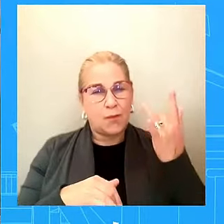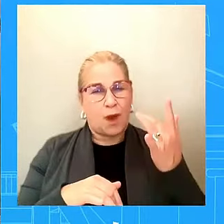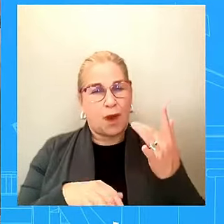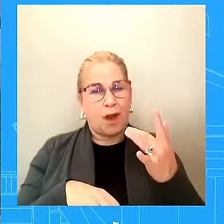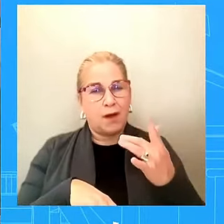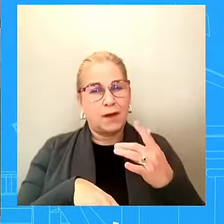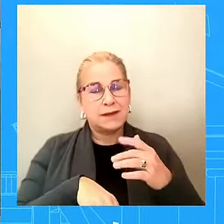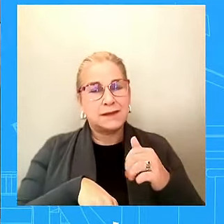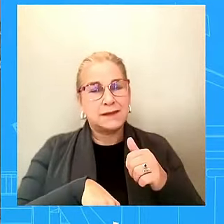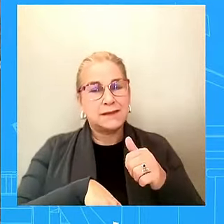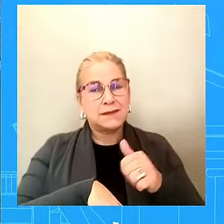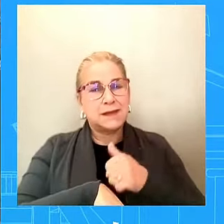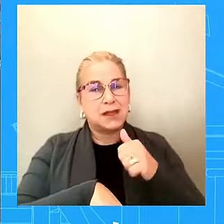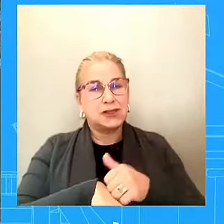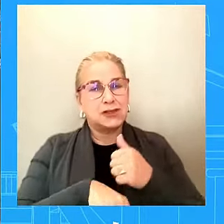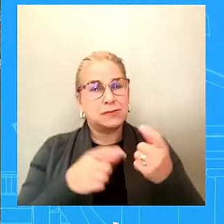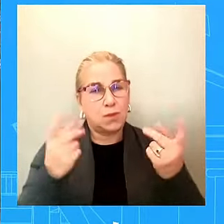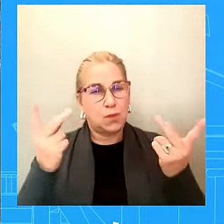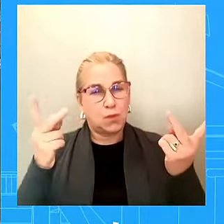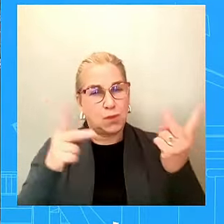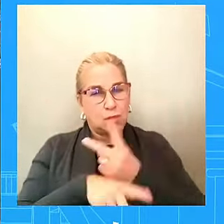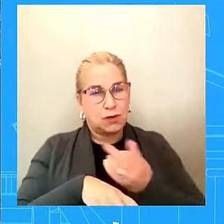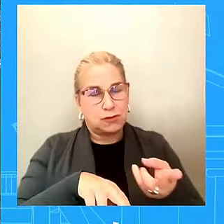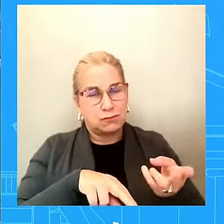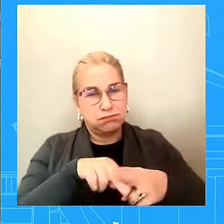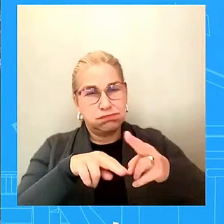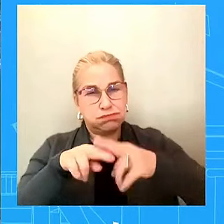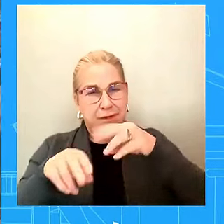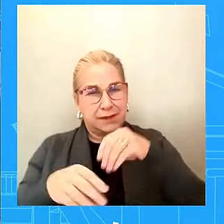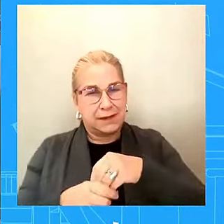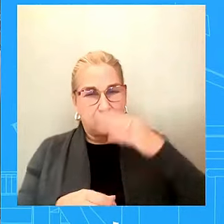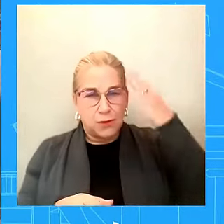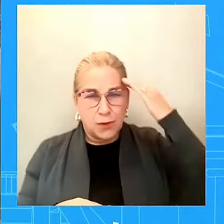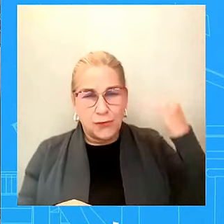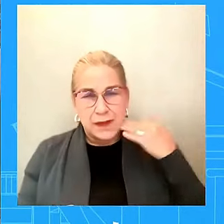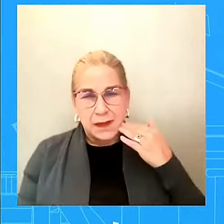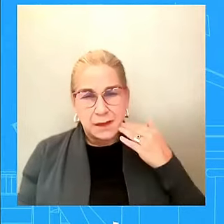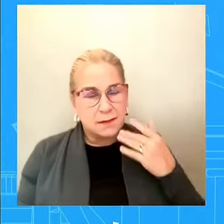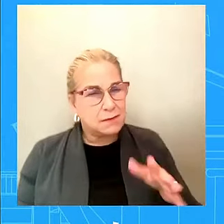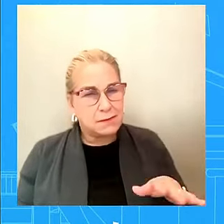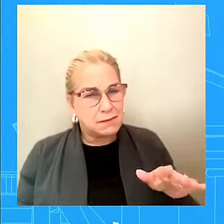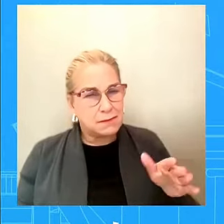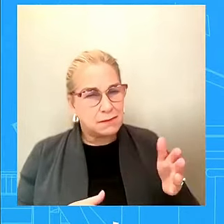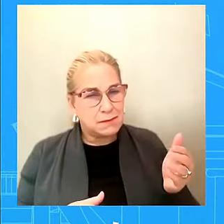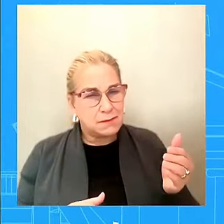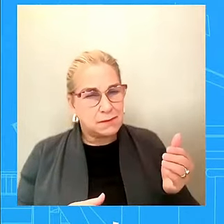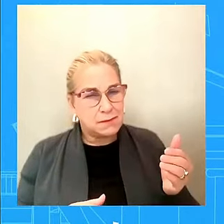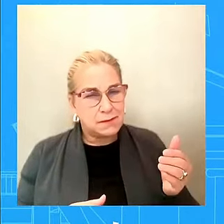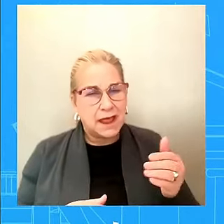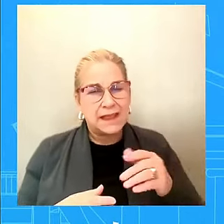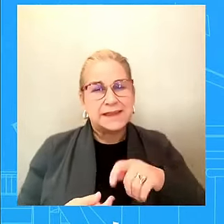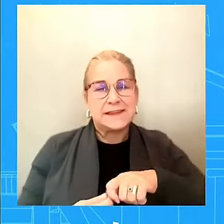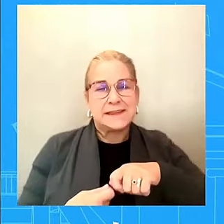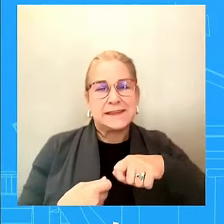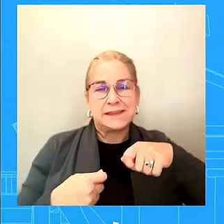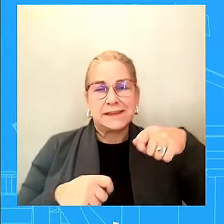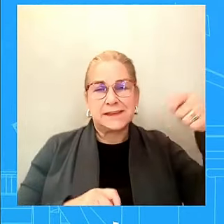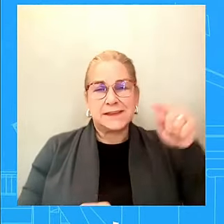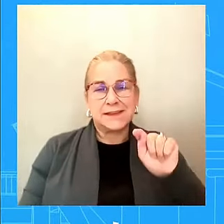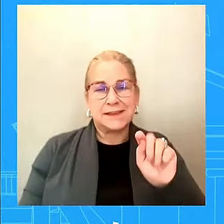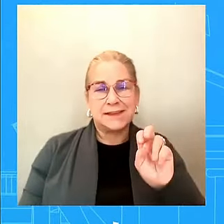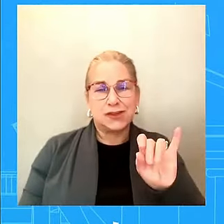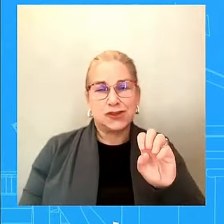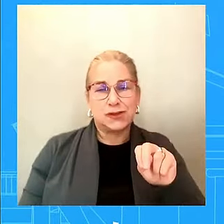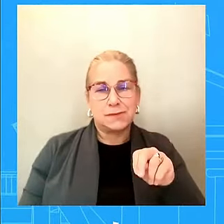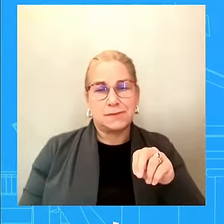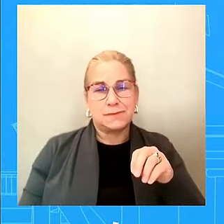about that? that last part? Korea, the Peninsula Korea, the tension growing over there. I mean, look, uh, look,